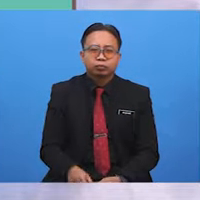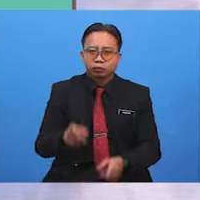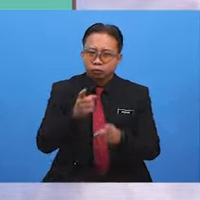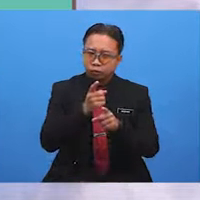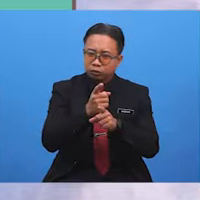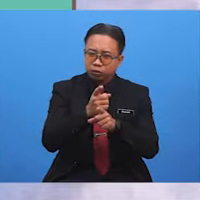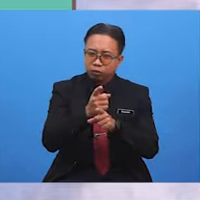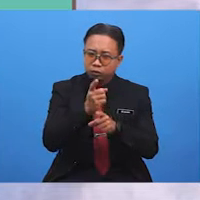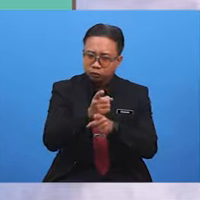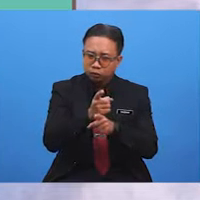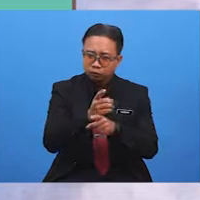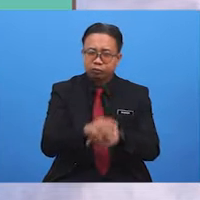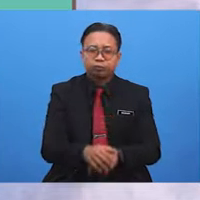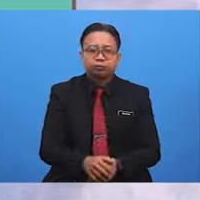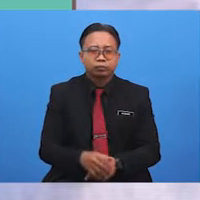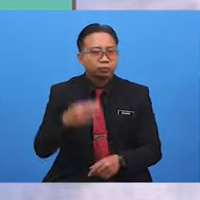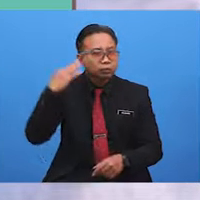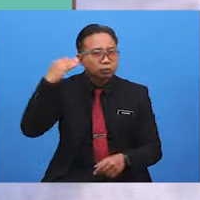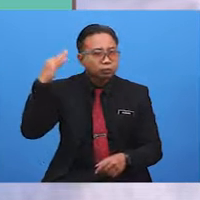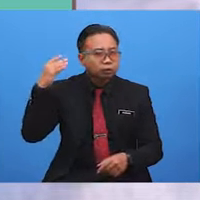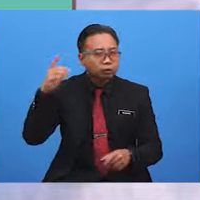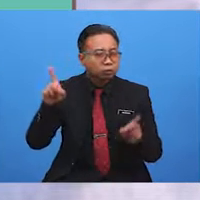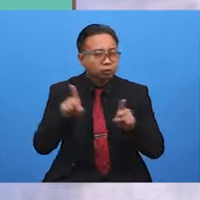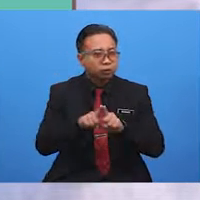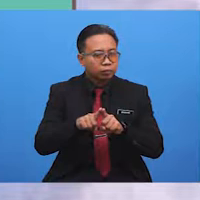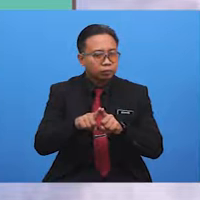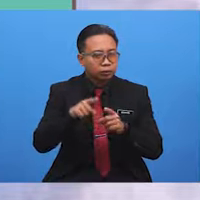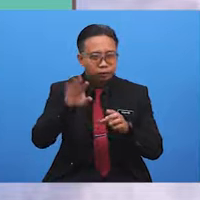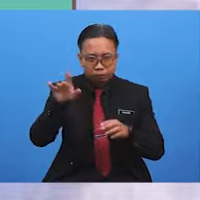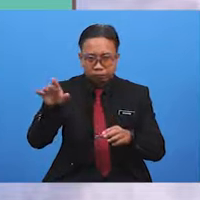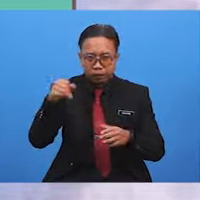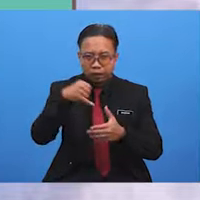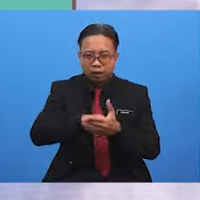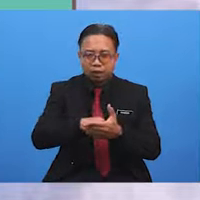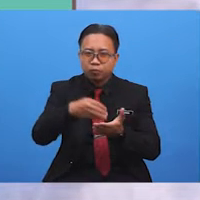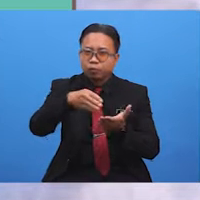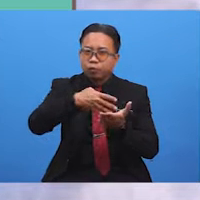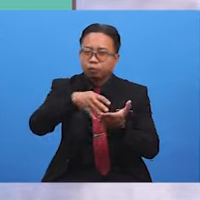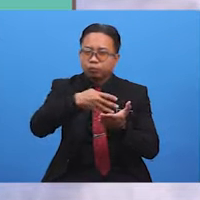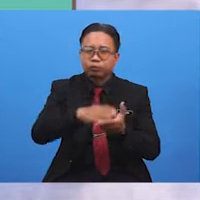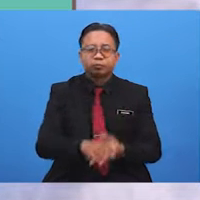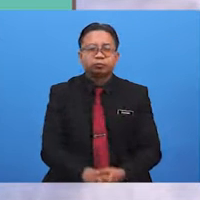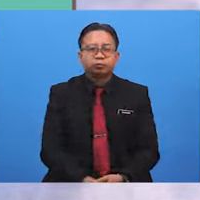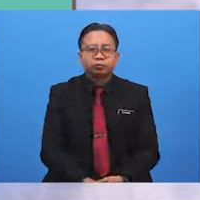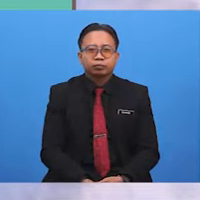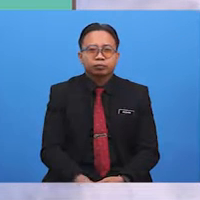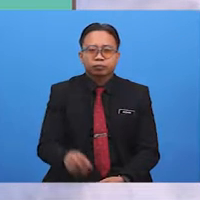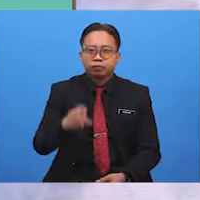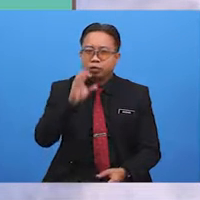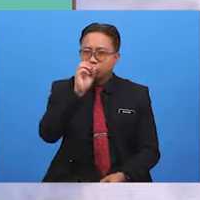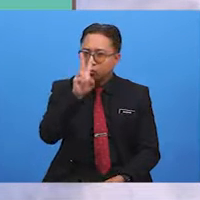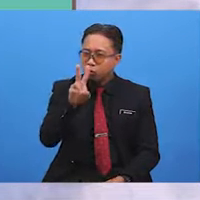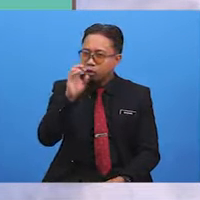produces the OO sound just like the spelling in the word broom Double O